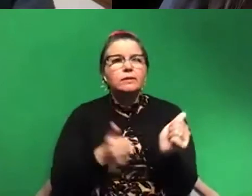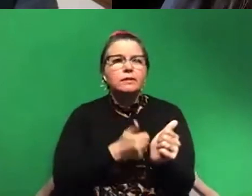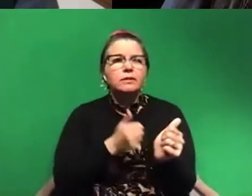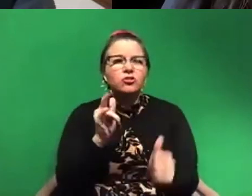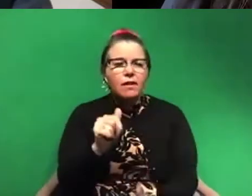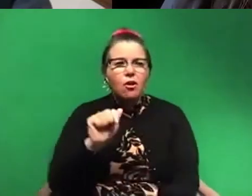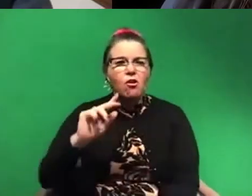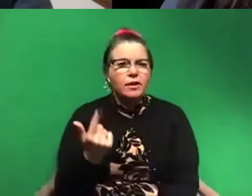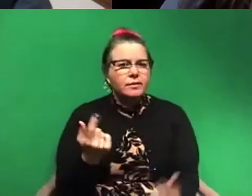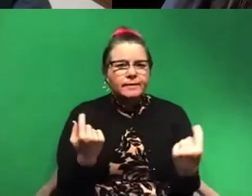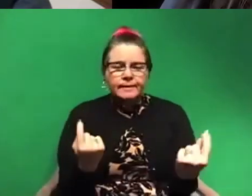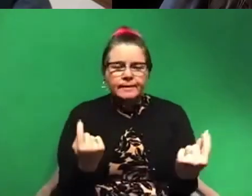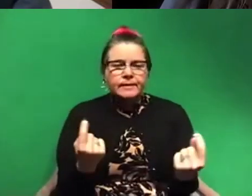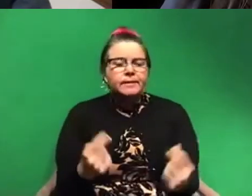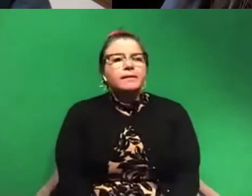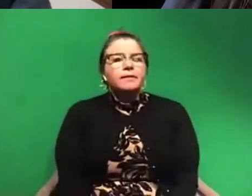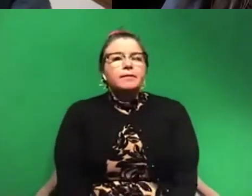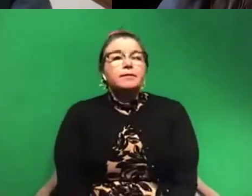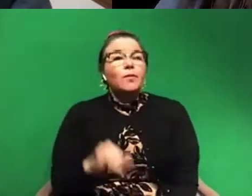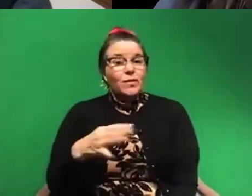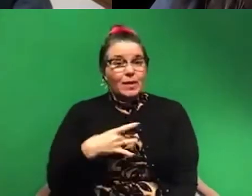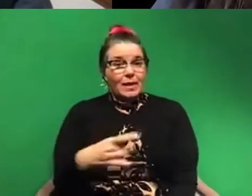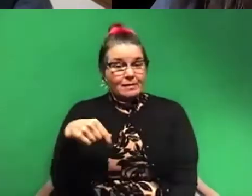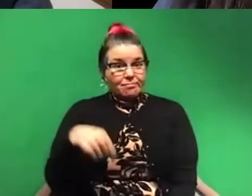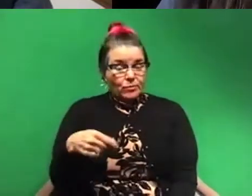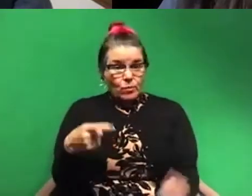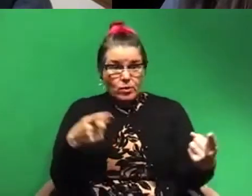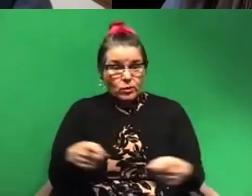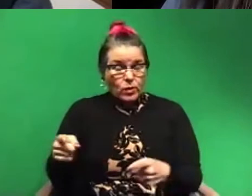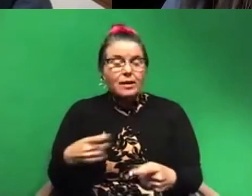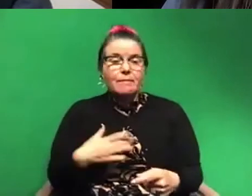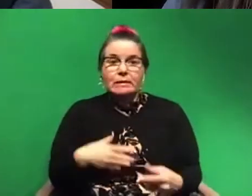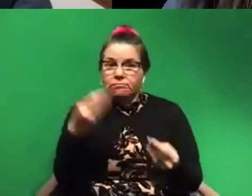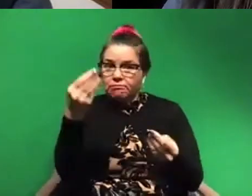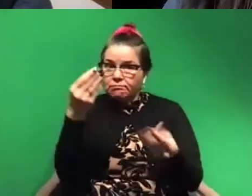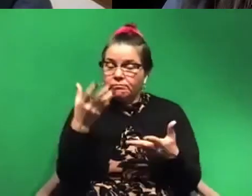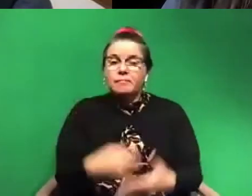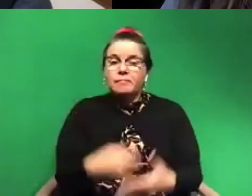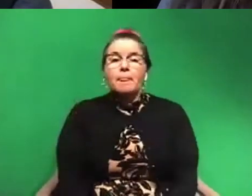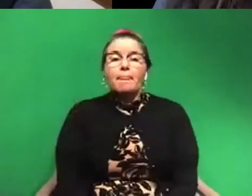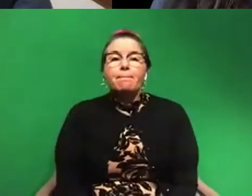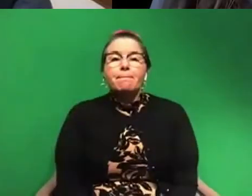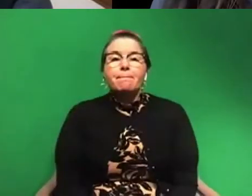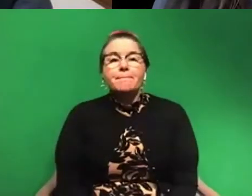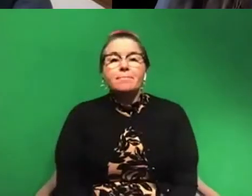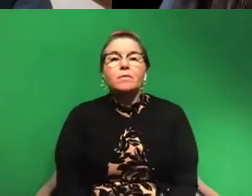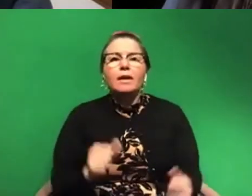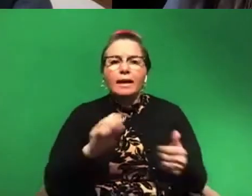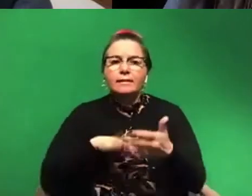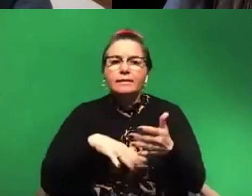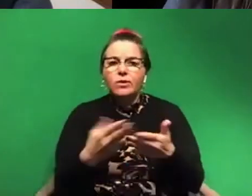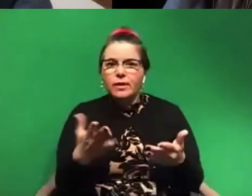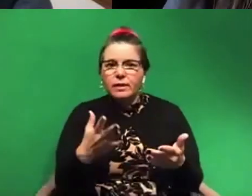So if you like what has been happening, please let me know. And we can schedule stuff that you're interested in.